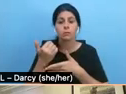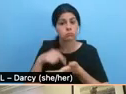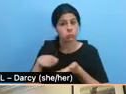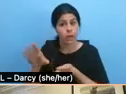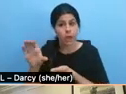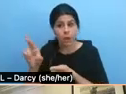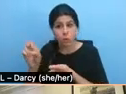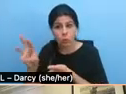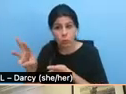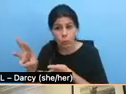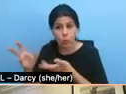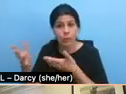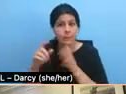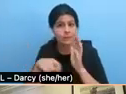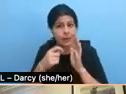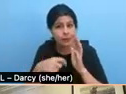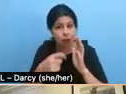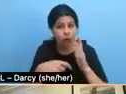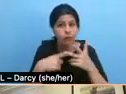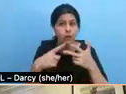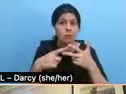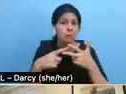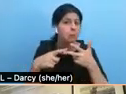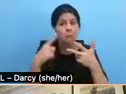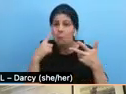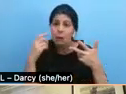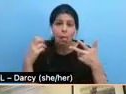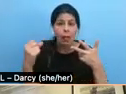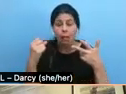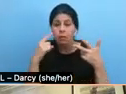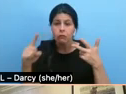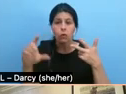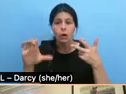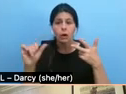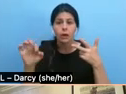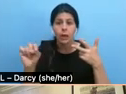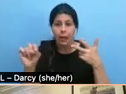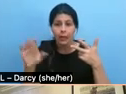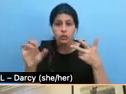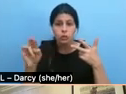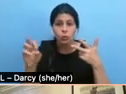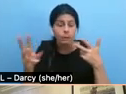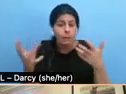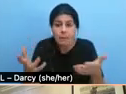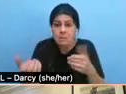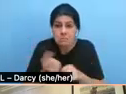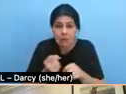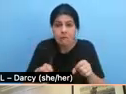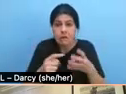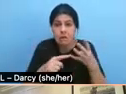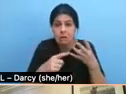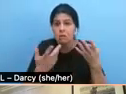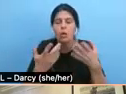it cinematography? Is it mental health for your cast and crew? Is it safety? And what are the